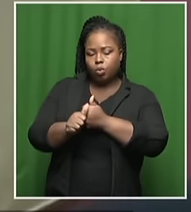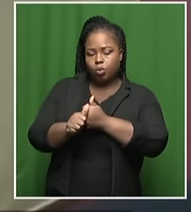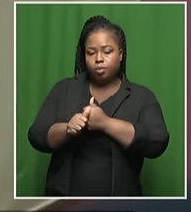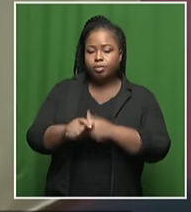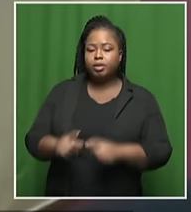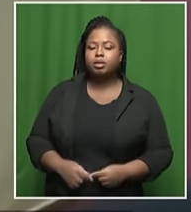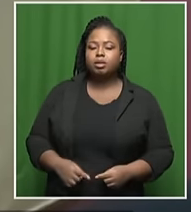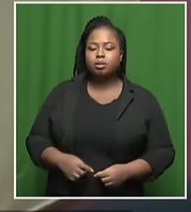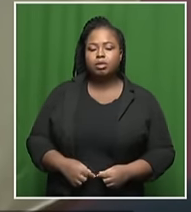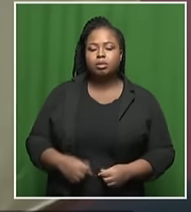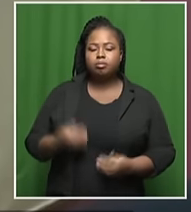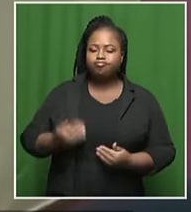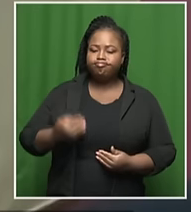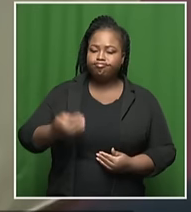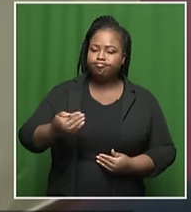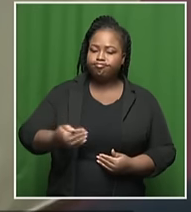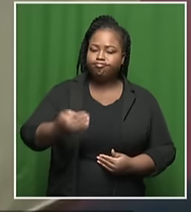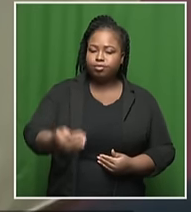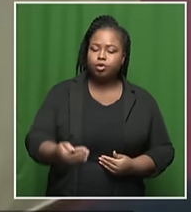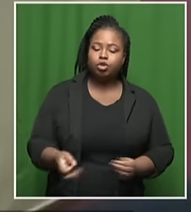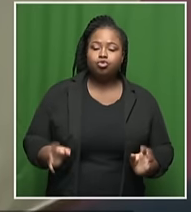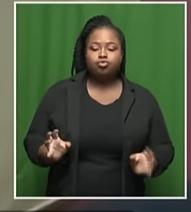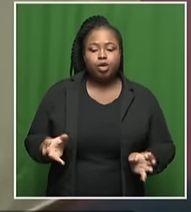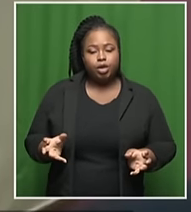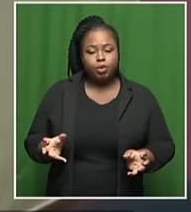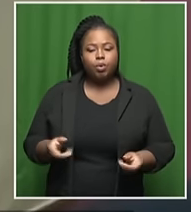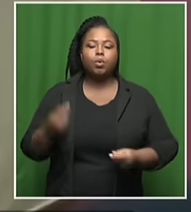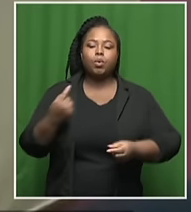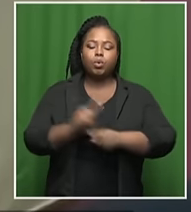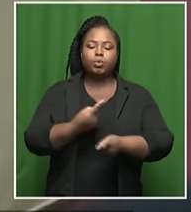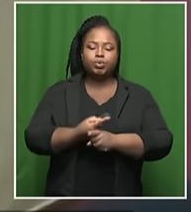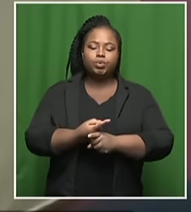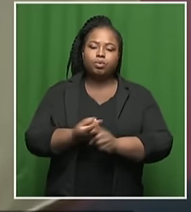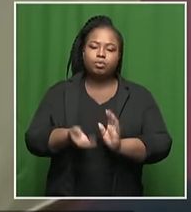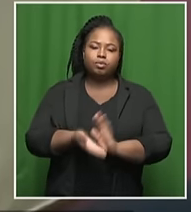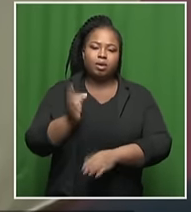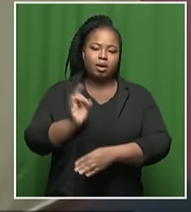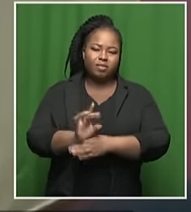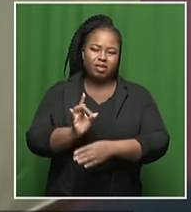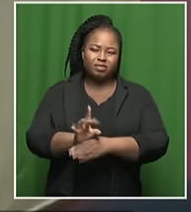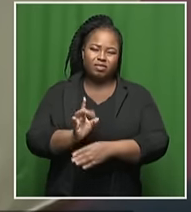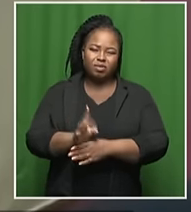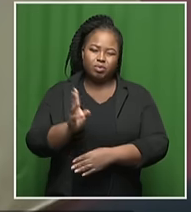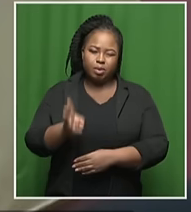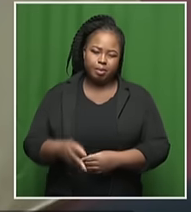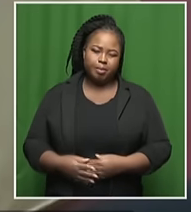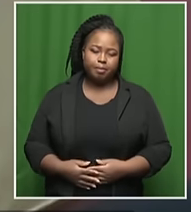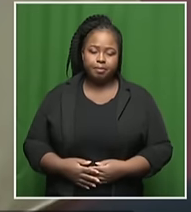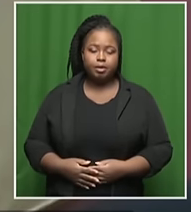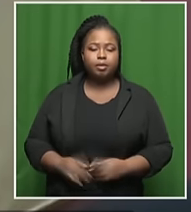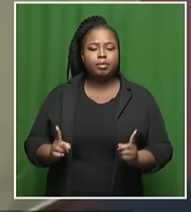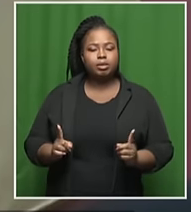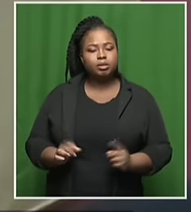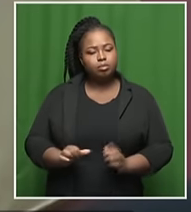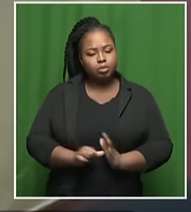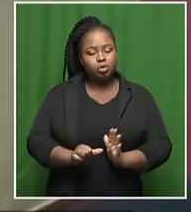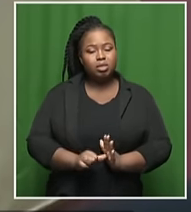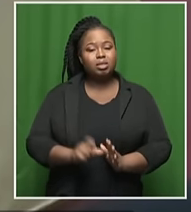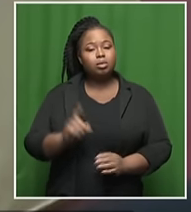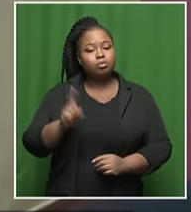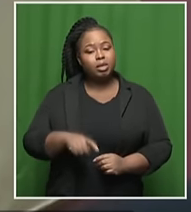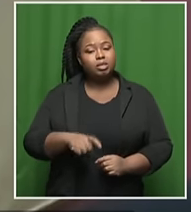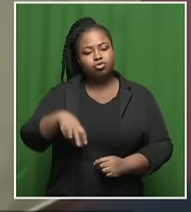We will periodically on local radio stations also be giving out advisories. So I think it's really important if you absolutely have to travel